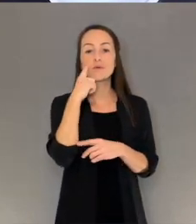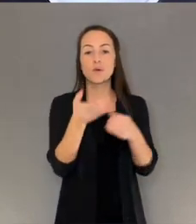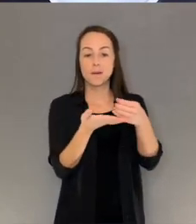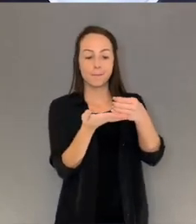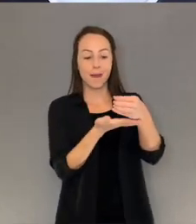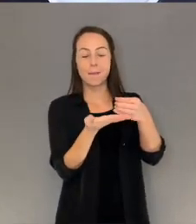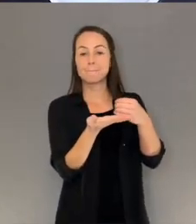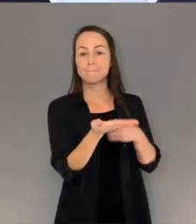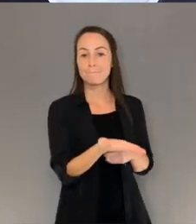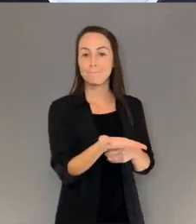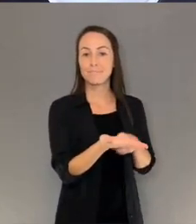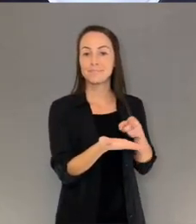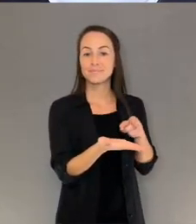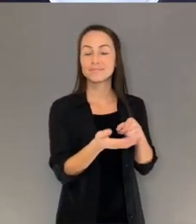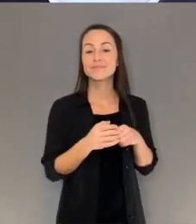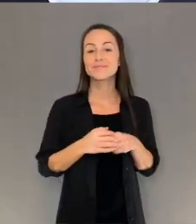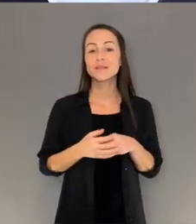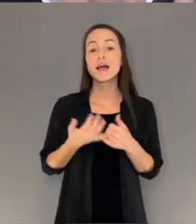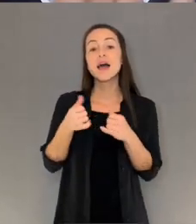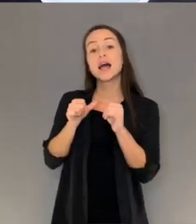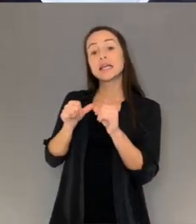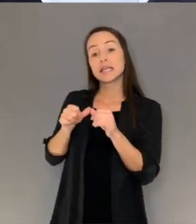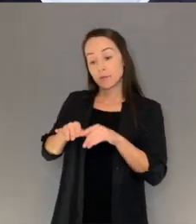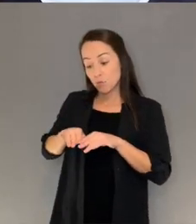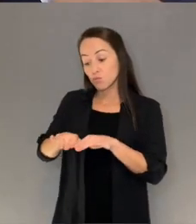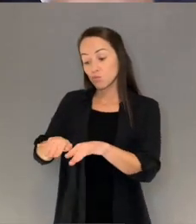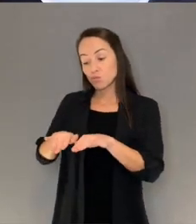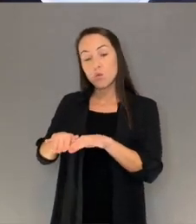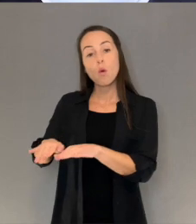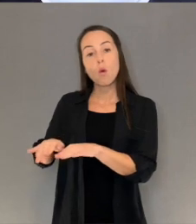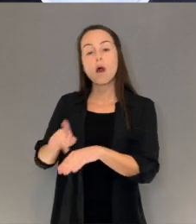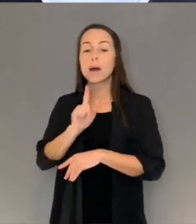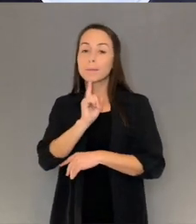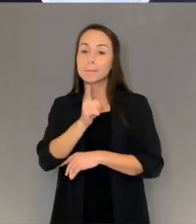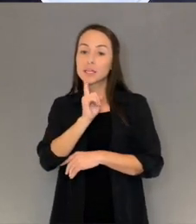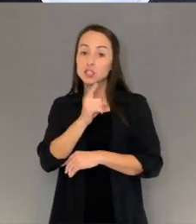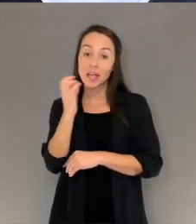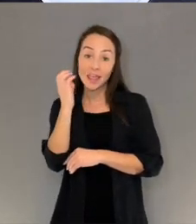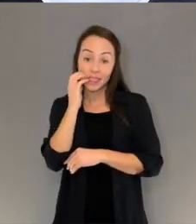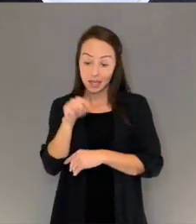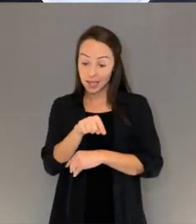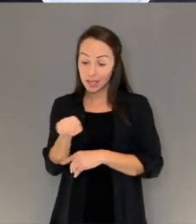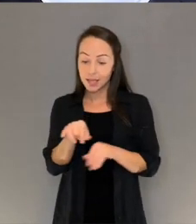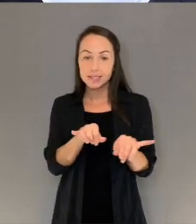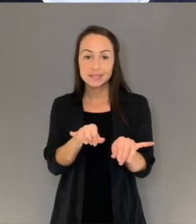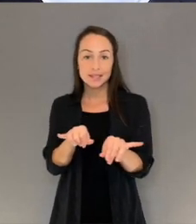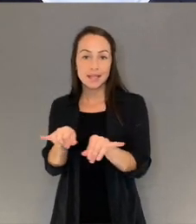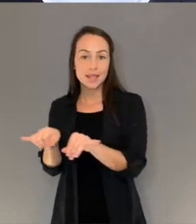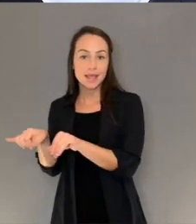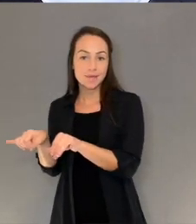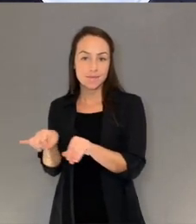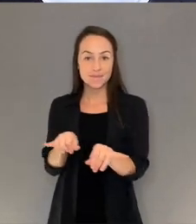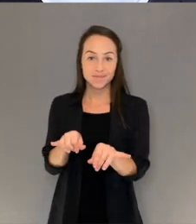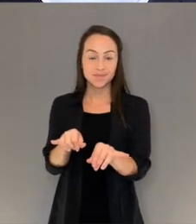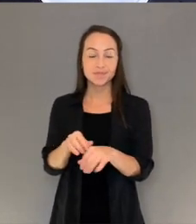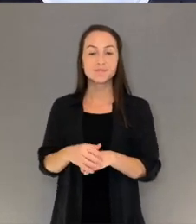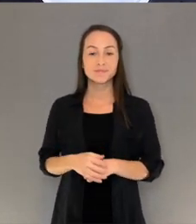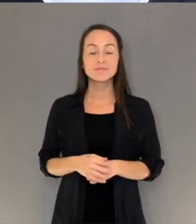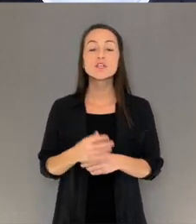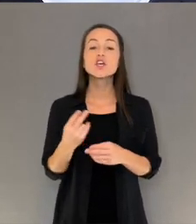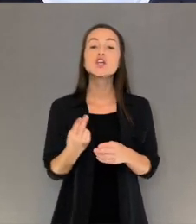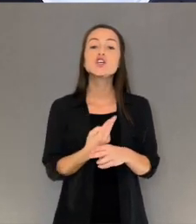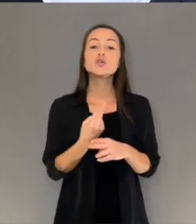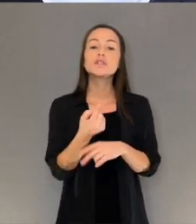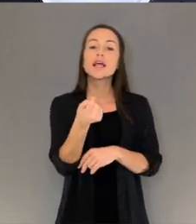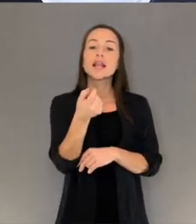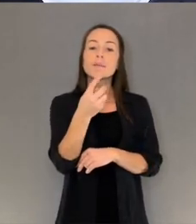As you roll the coil out, make sure the thickness of the coil is even throughout Tap a little water onto